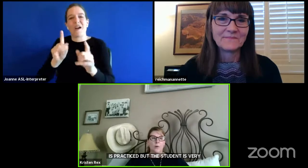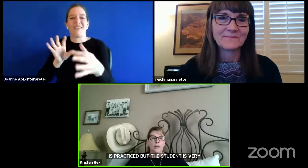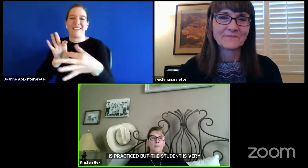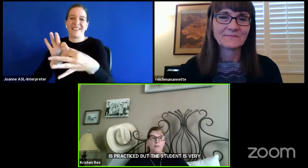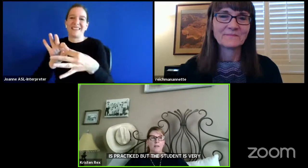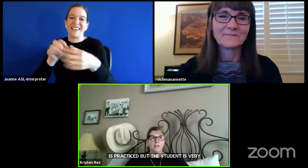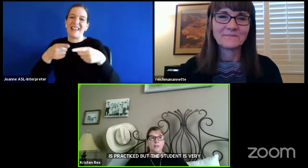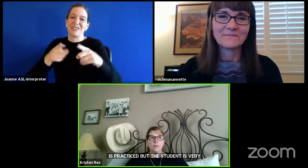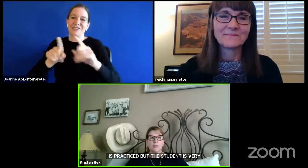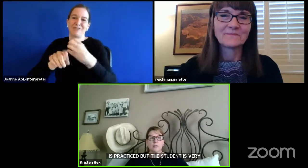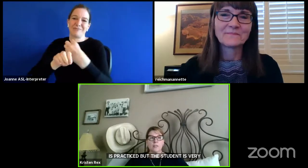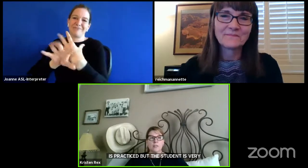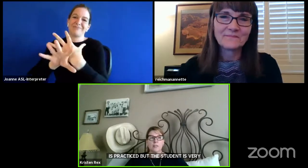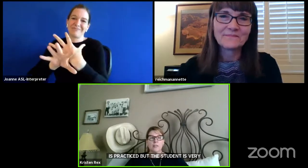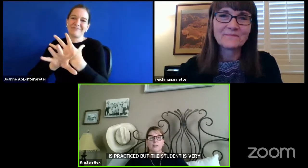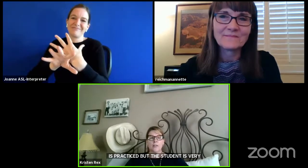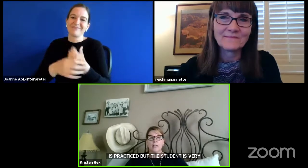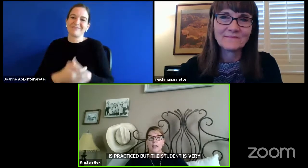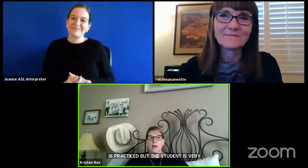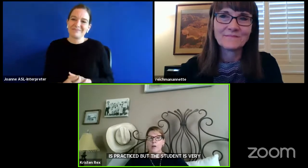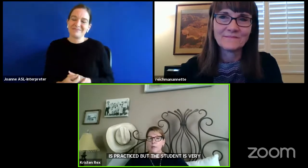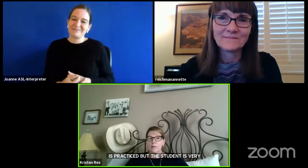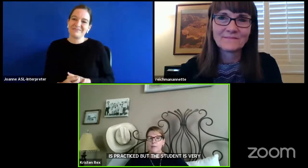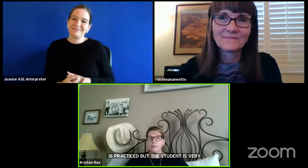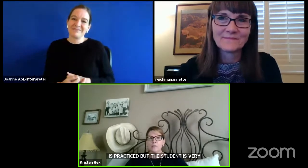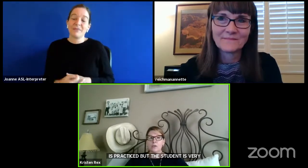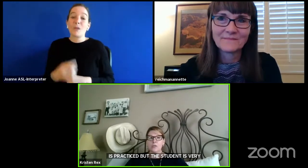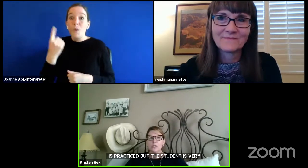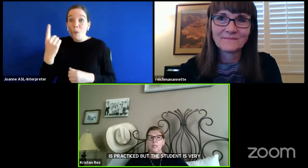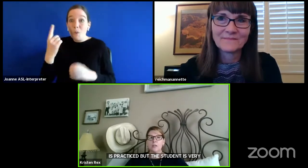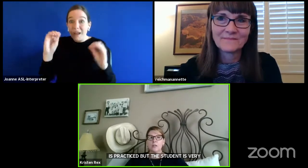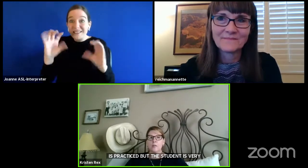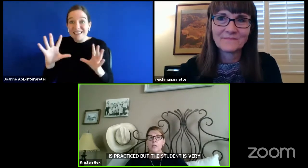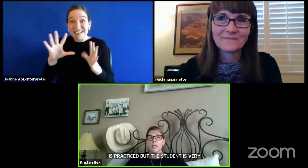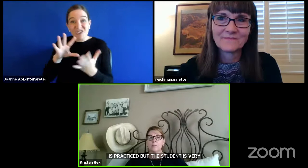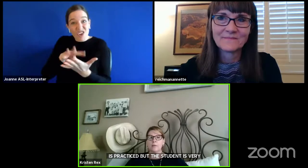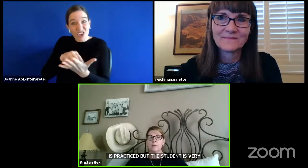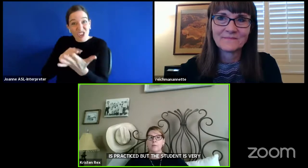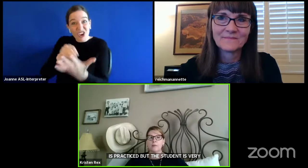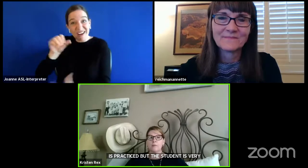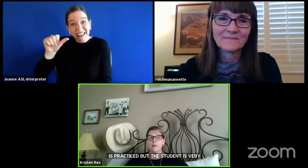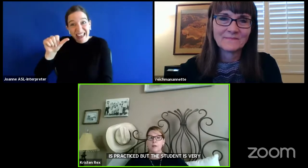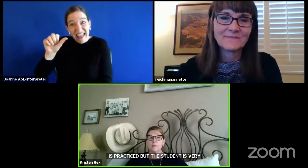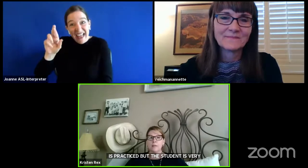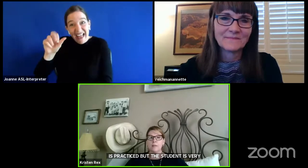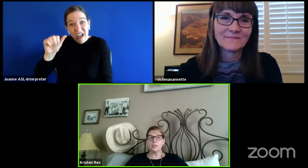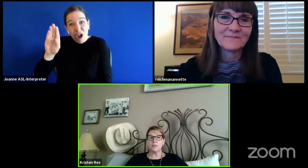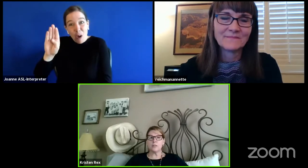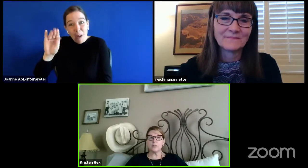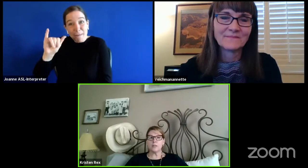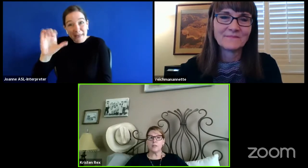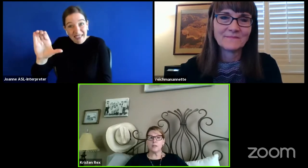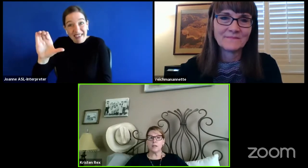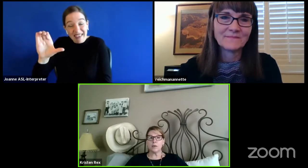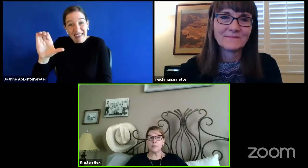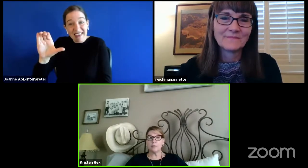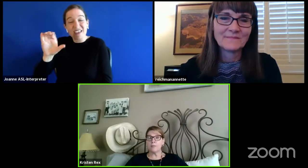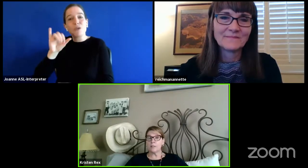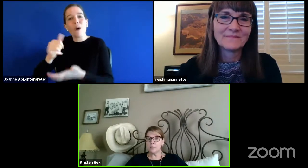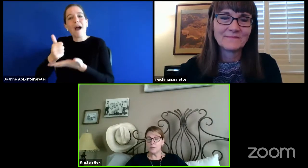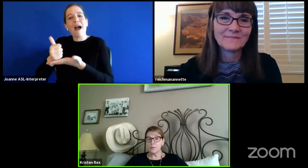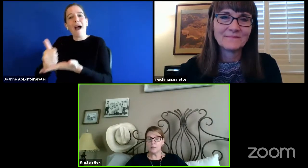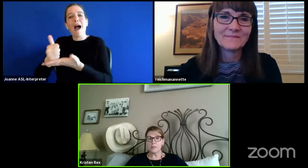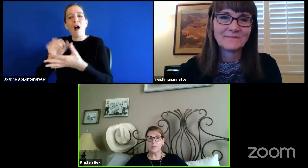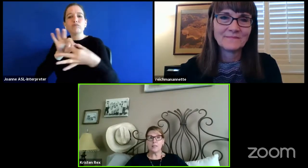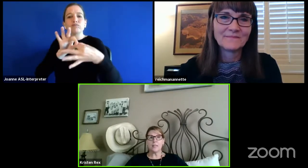We have a teacher that is currently learning Arabic, so she can communicate better with the family that she is serving a couple